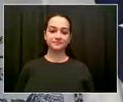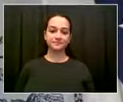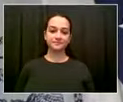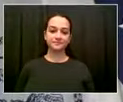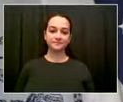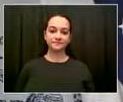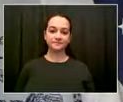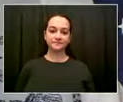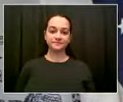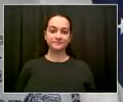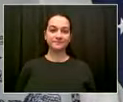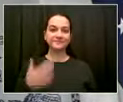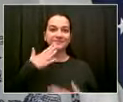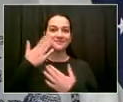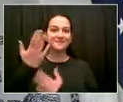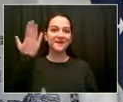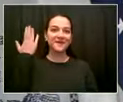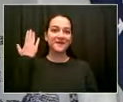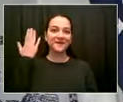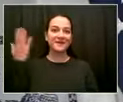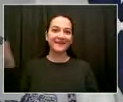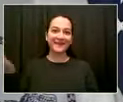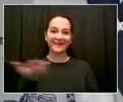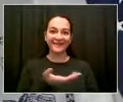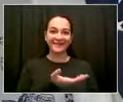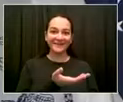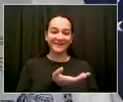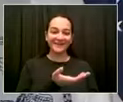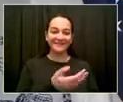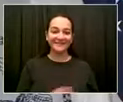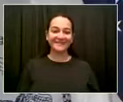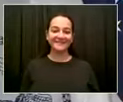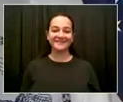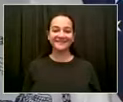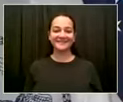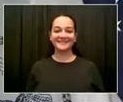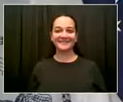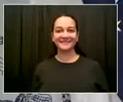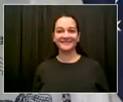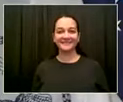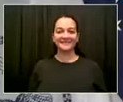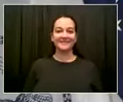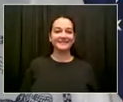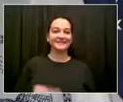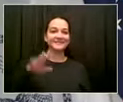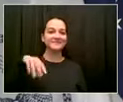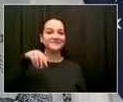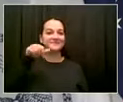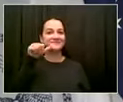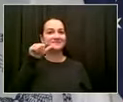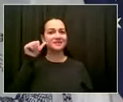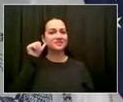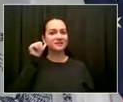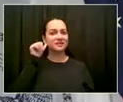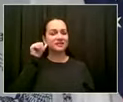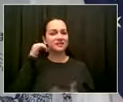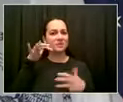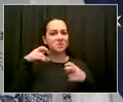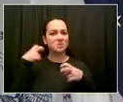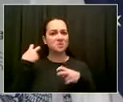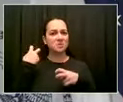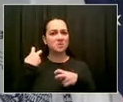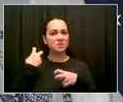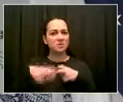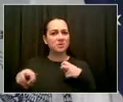Good morning, everybody. Yesterday was a tough day. We had the funeral service for a good man